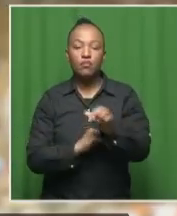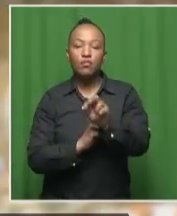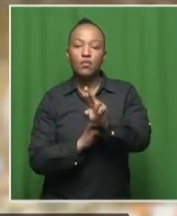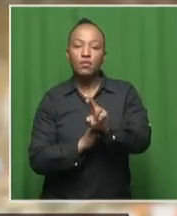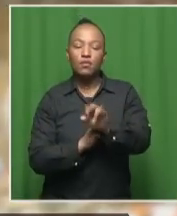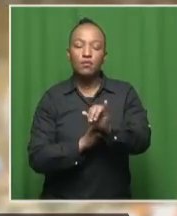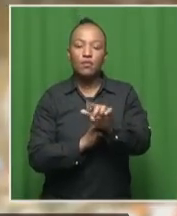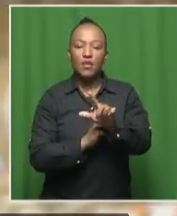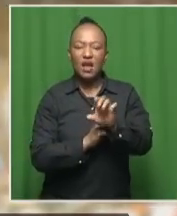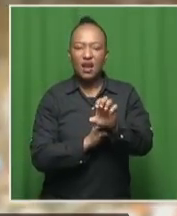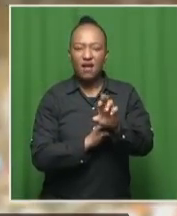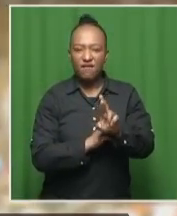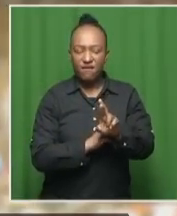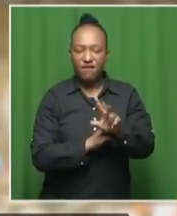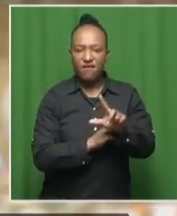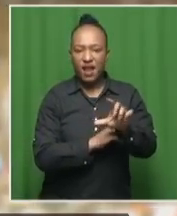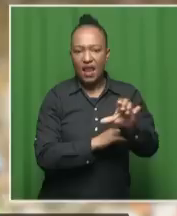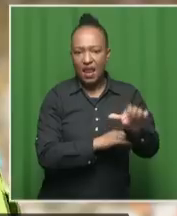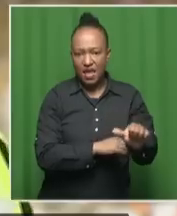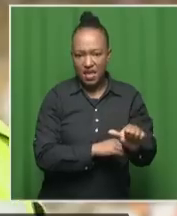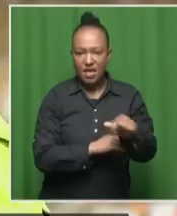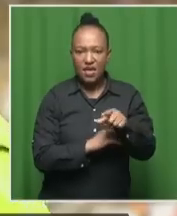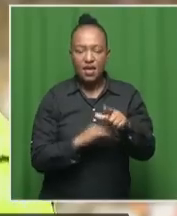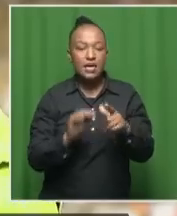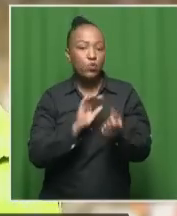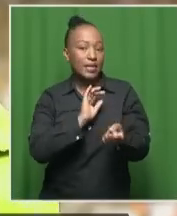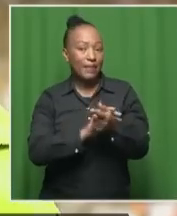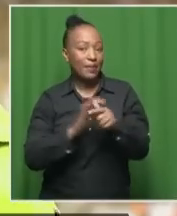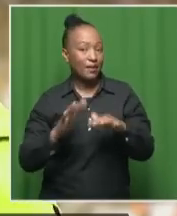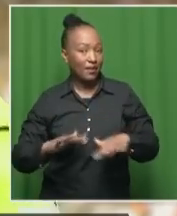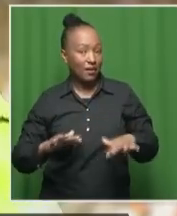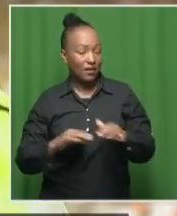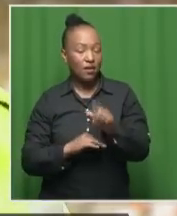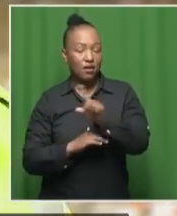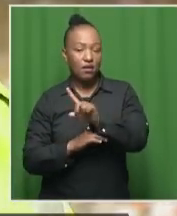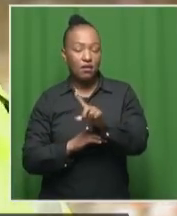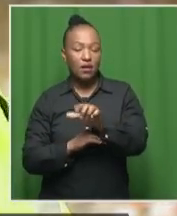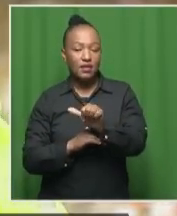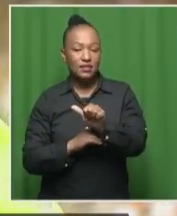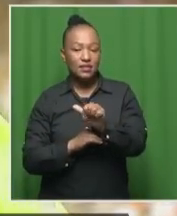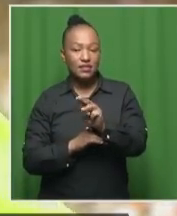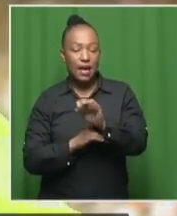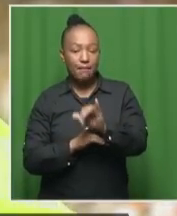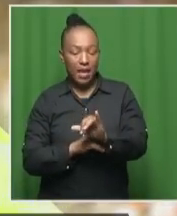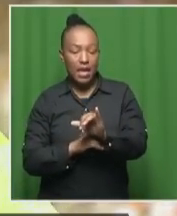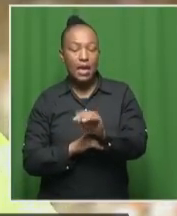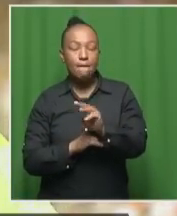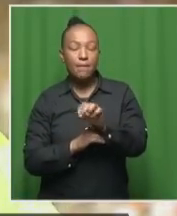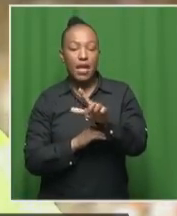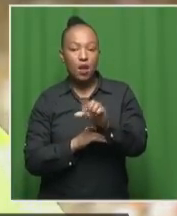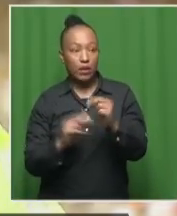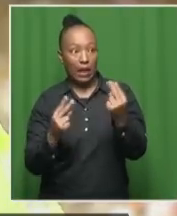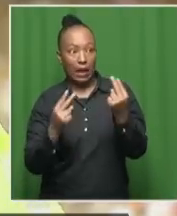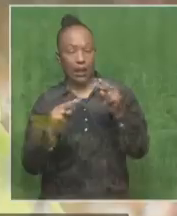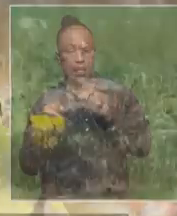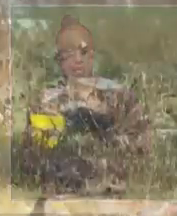of course, we'll tell you what's happening in Zamimpino where we're being watched. I can tell you that. But it's back to studio.